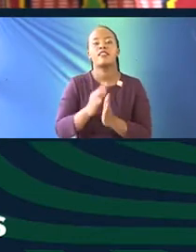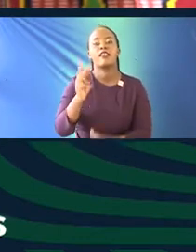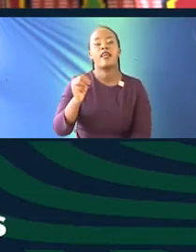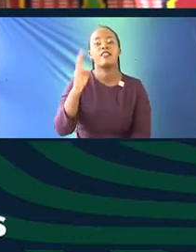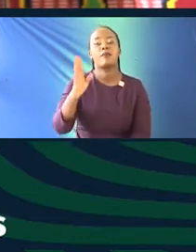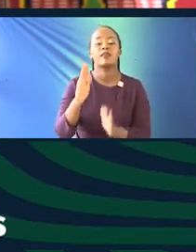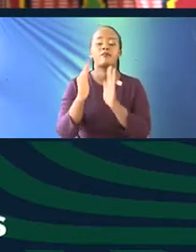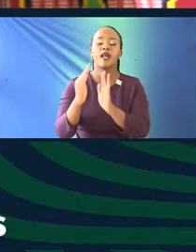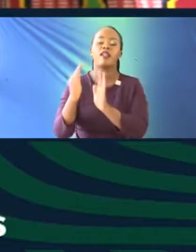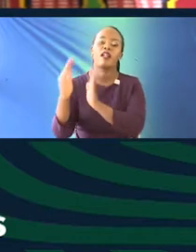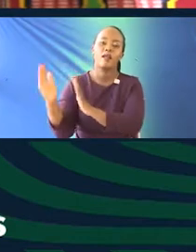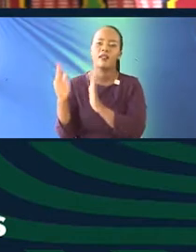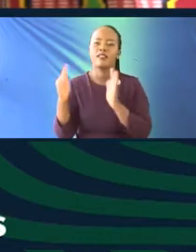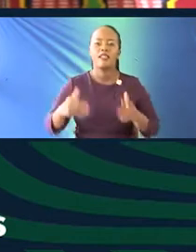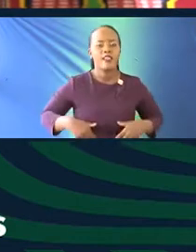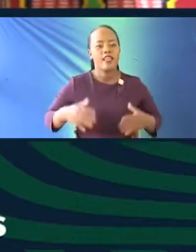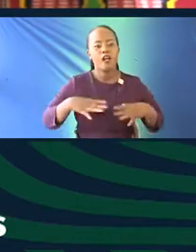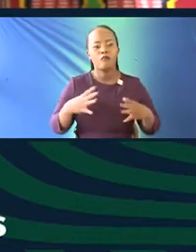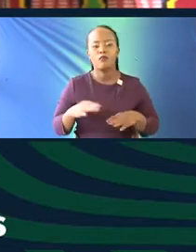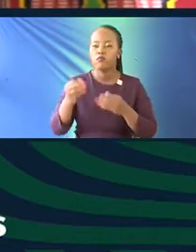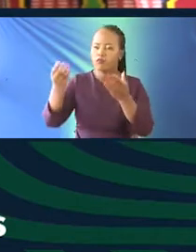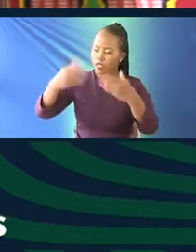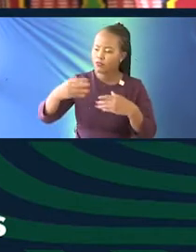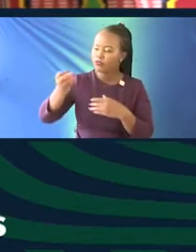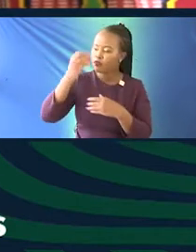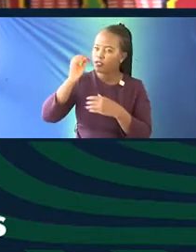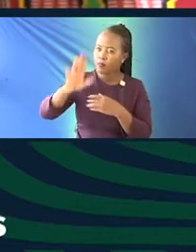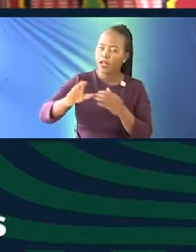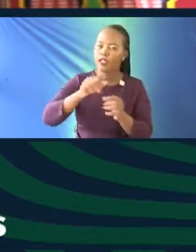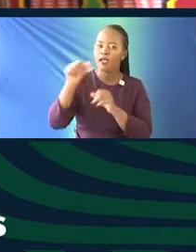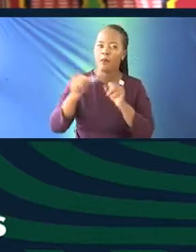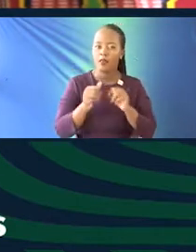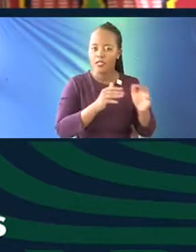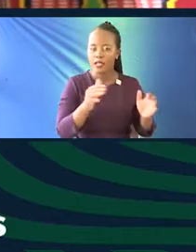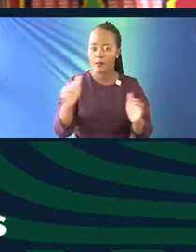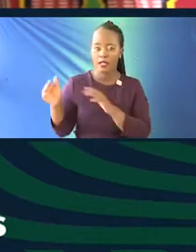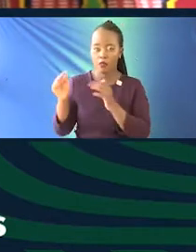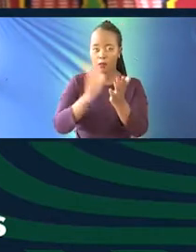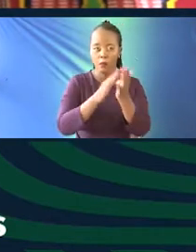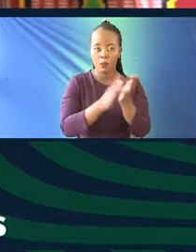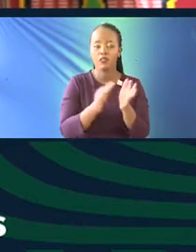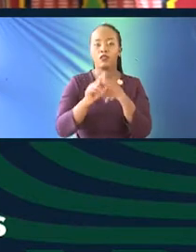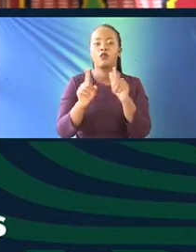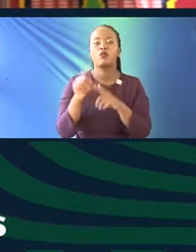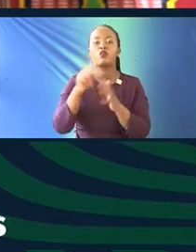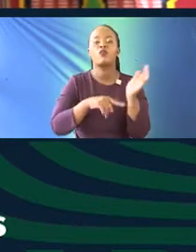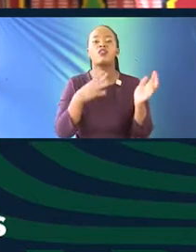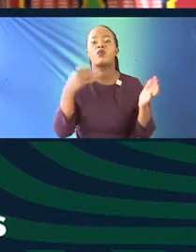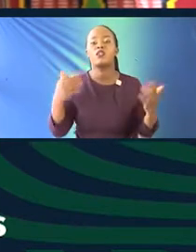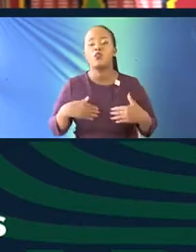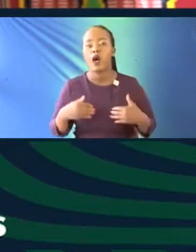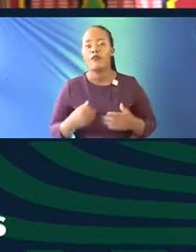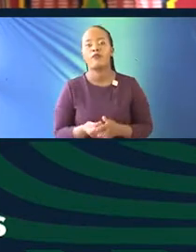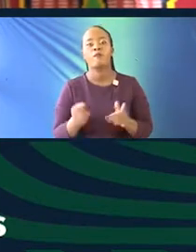where we have young people tell us or give us feedback about the plans that we're proposing and, you know, what more they'd like to see in it. We have public